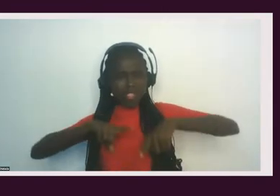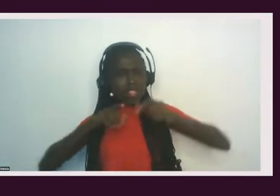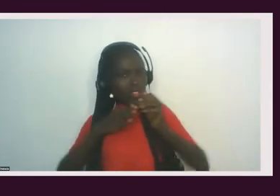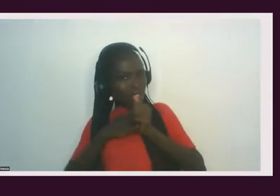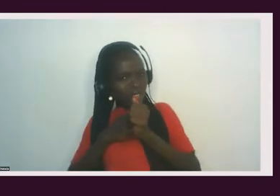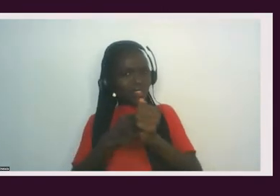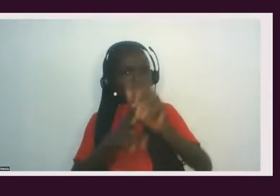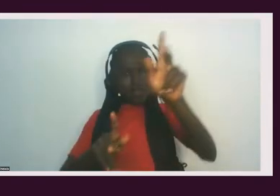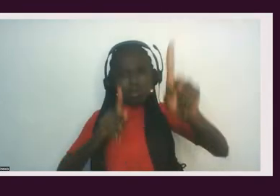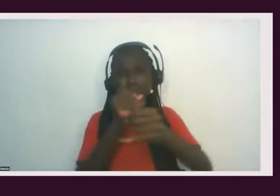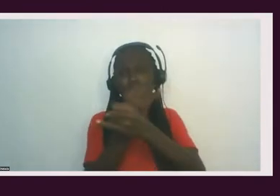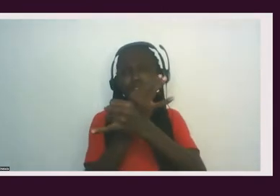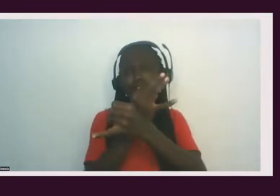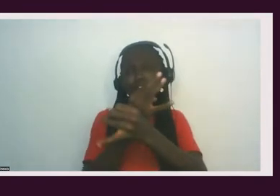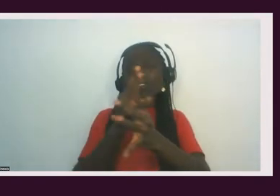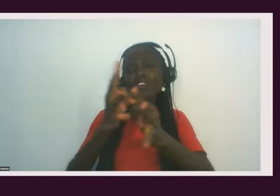to their freedom.